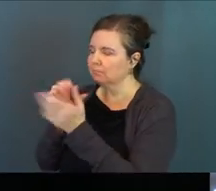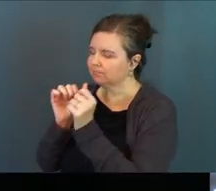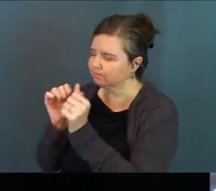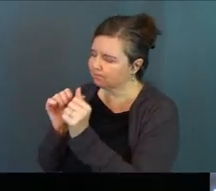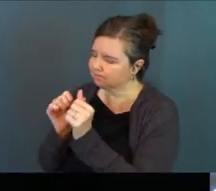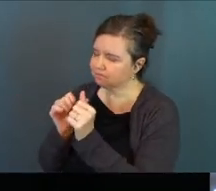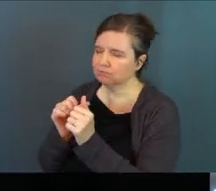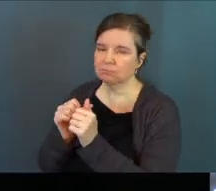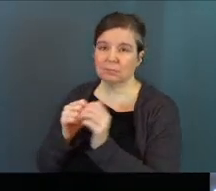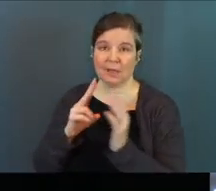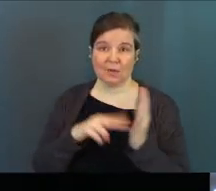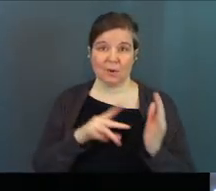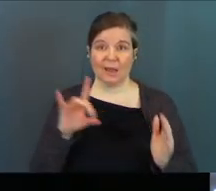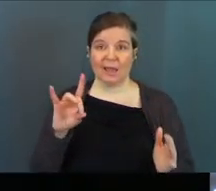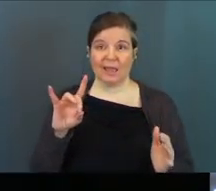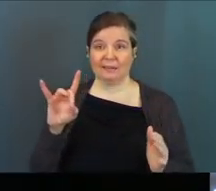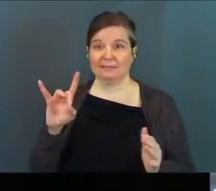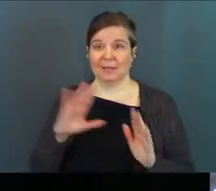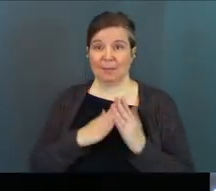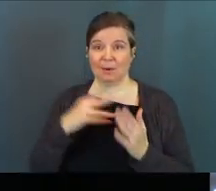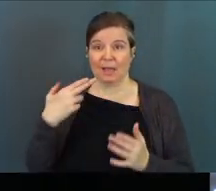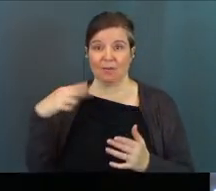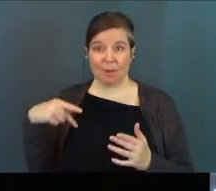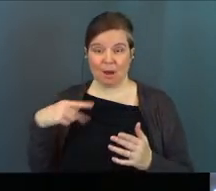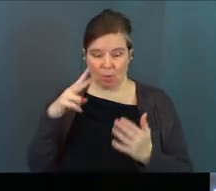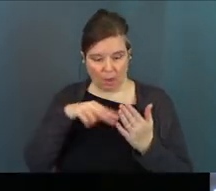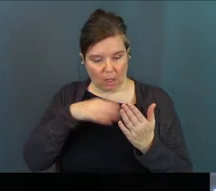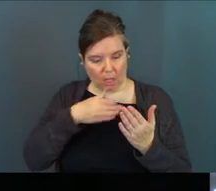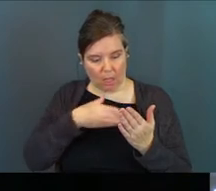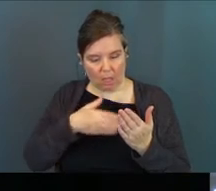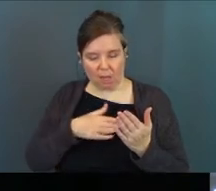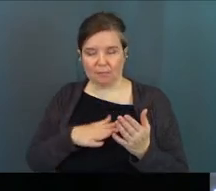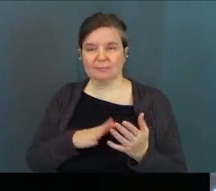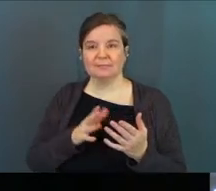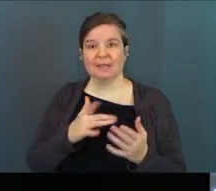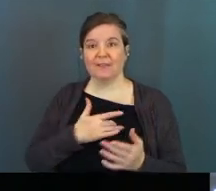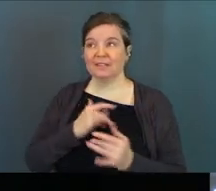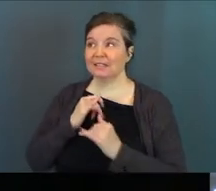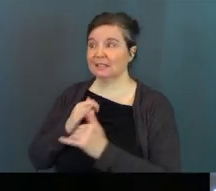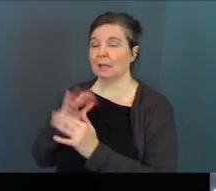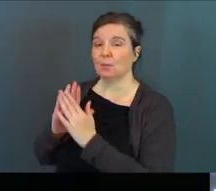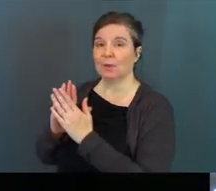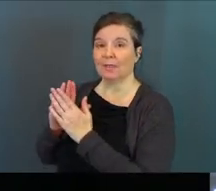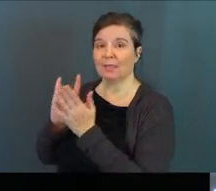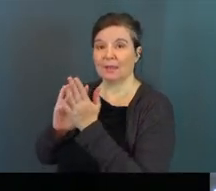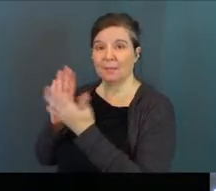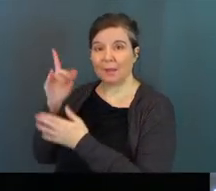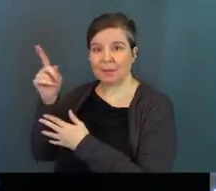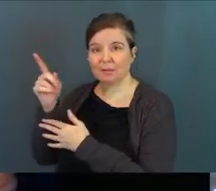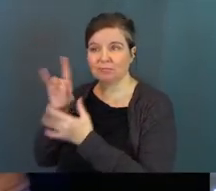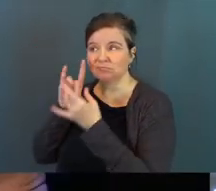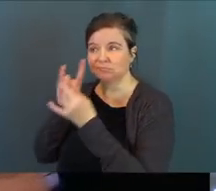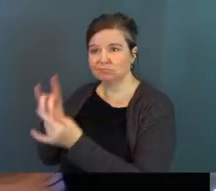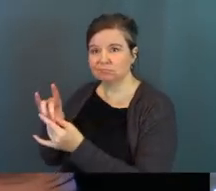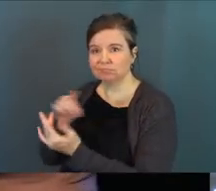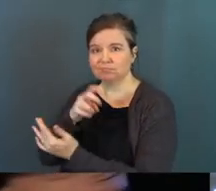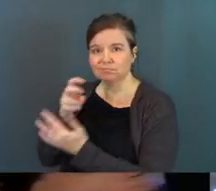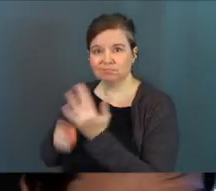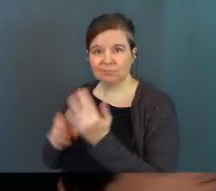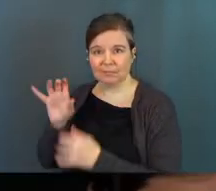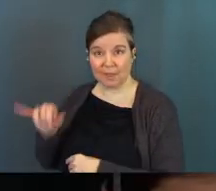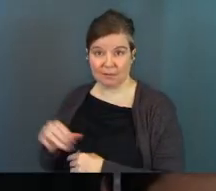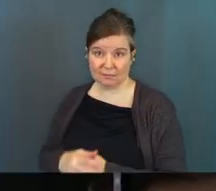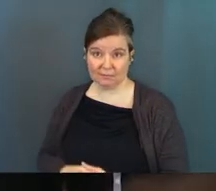You know what I'm saying? You're like, hey, I've read like eight Harry Potters, and I just couldn't put it down. It's like, hey, man, come pick up the Bible, and let's feel that way too. You know what I'm saying? It's like, let's get into that.